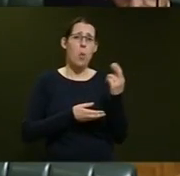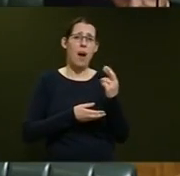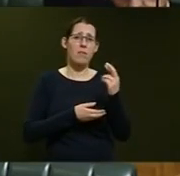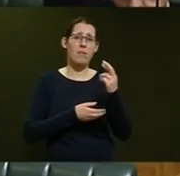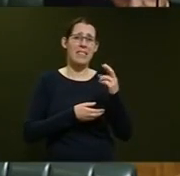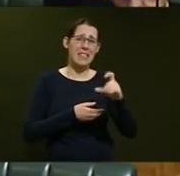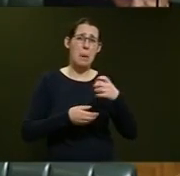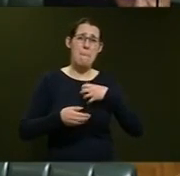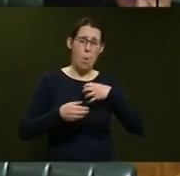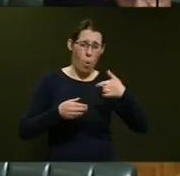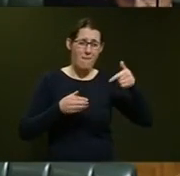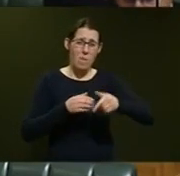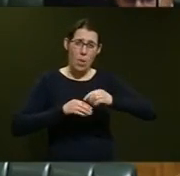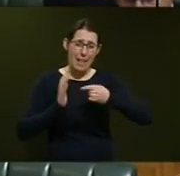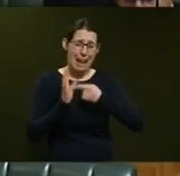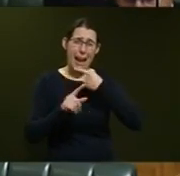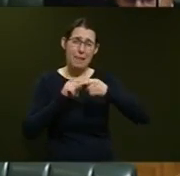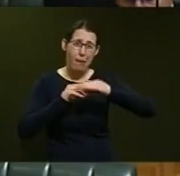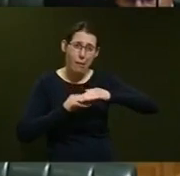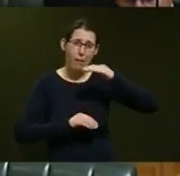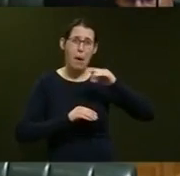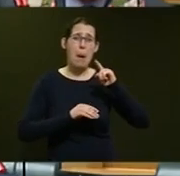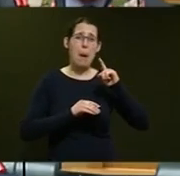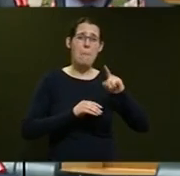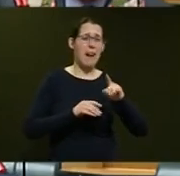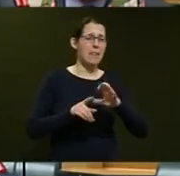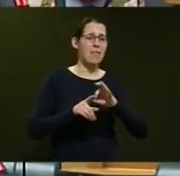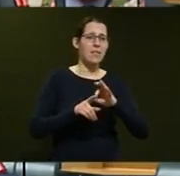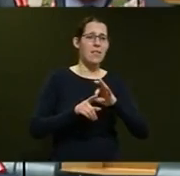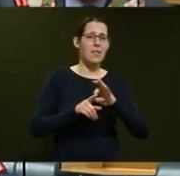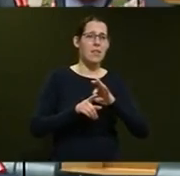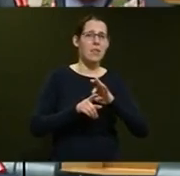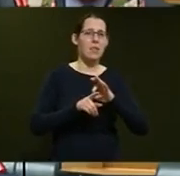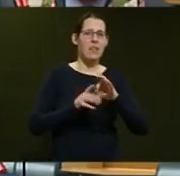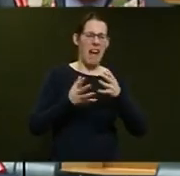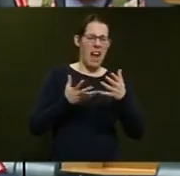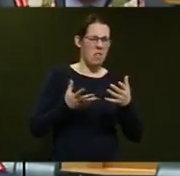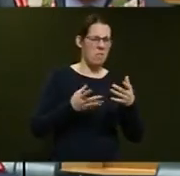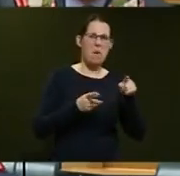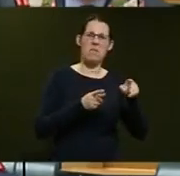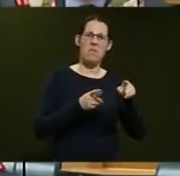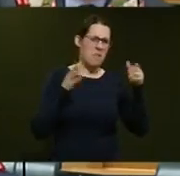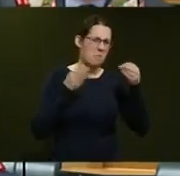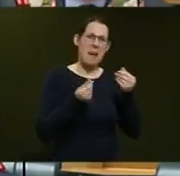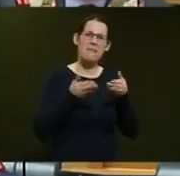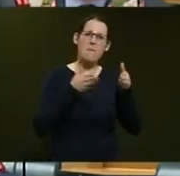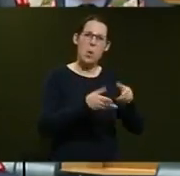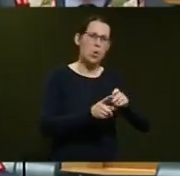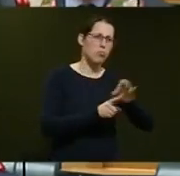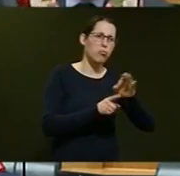four-lanning of State Highway 2, New Zealand's deadliest road? Well, I'm sure the Member knows that